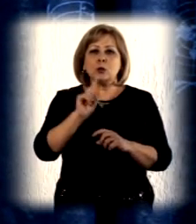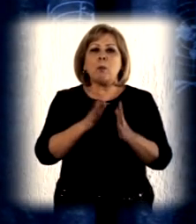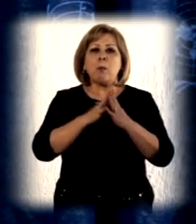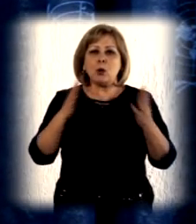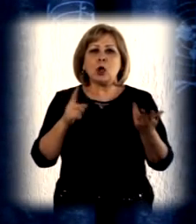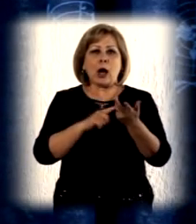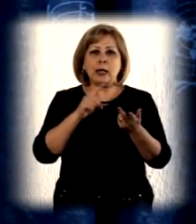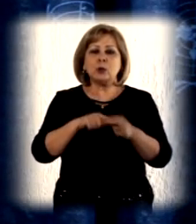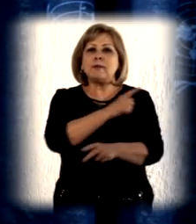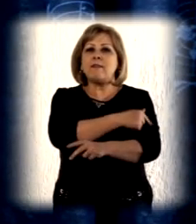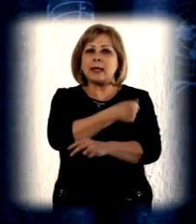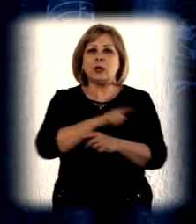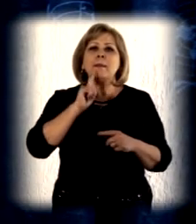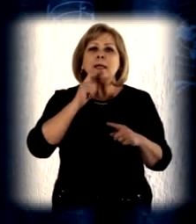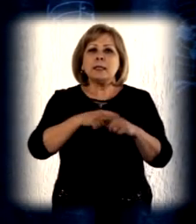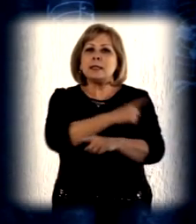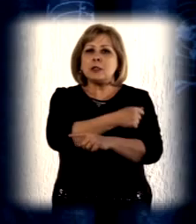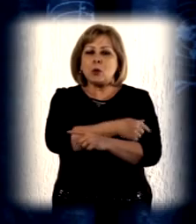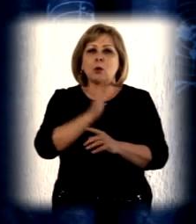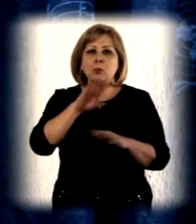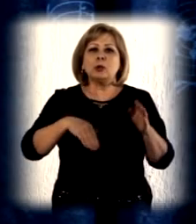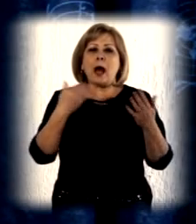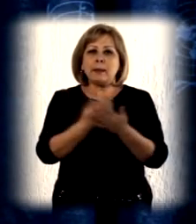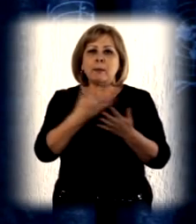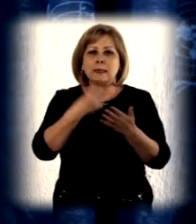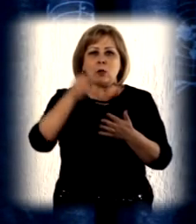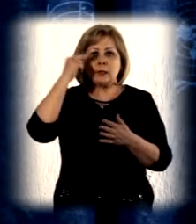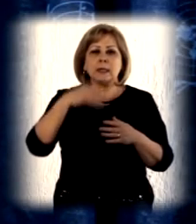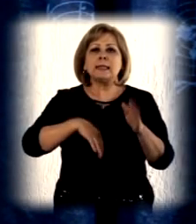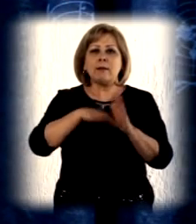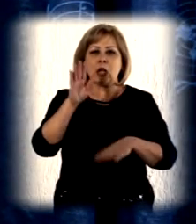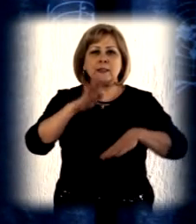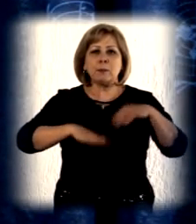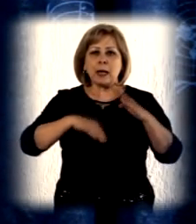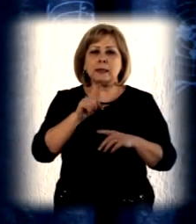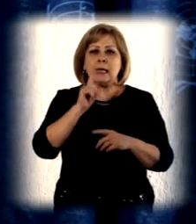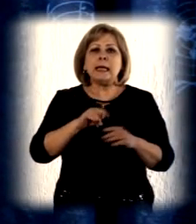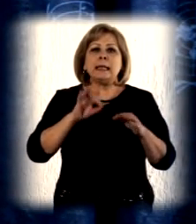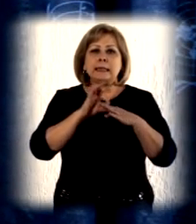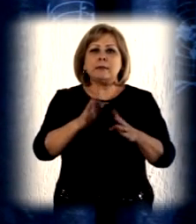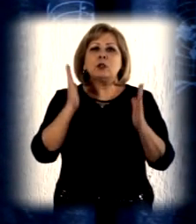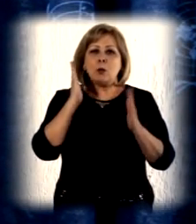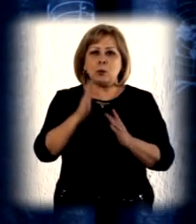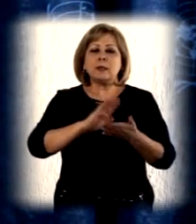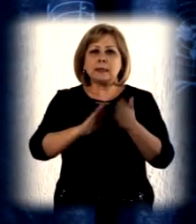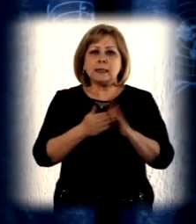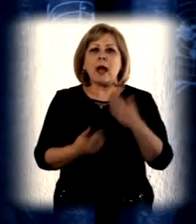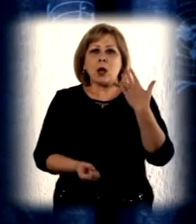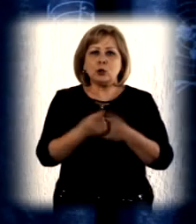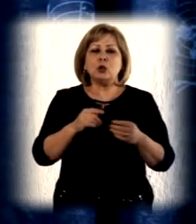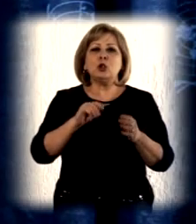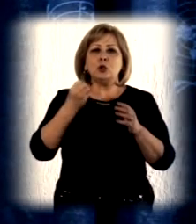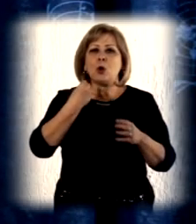This means more doctors and nurses will update their knowledge and practices, and will therefore be able to deliver even better health